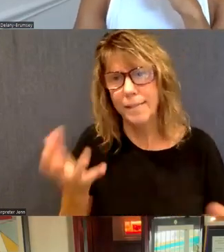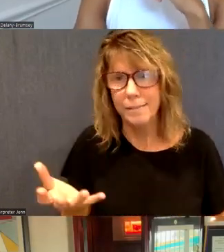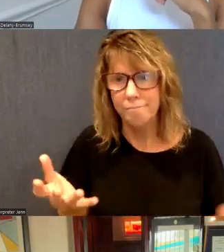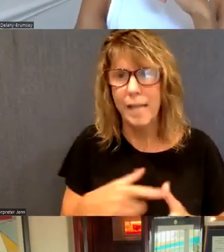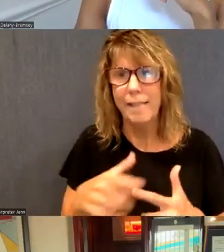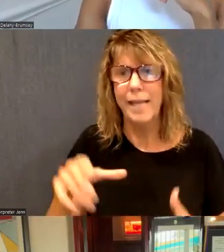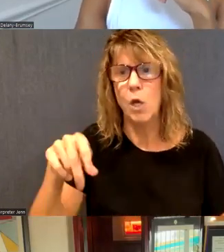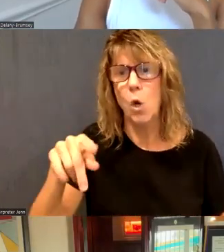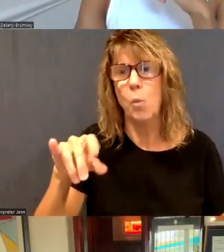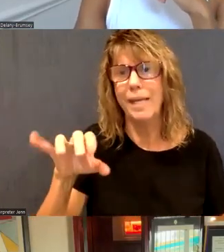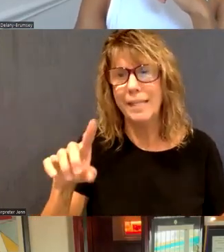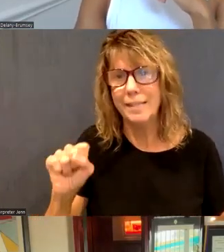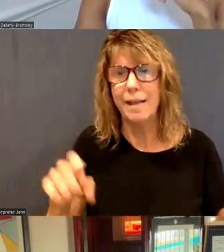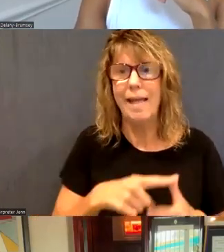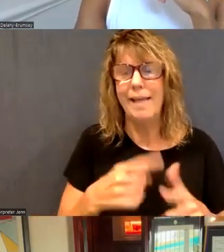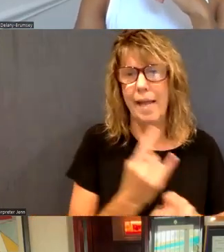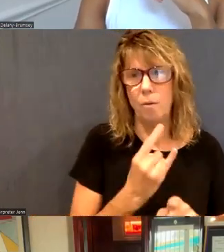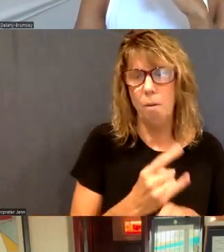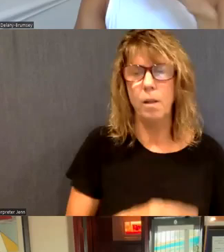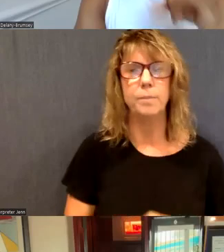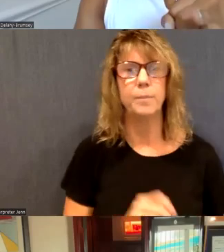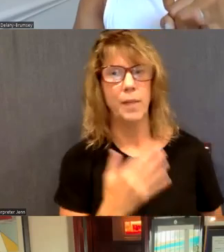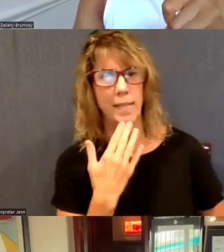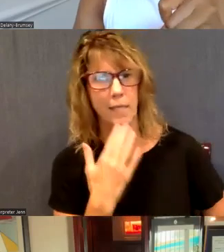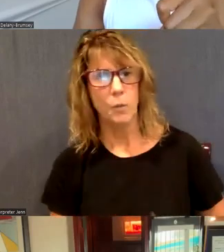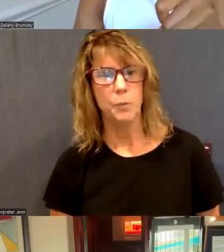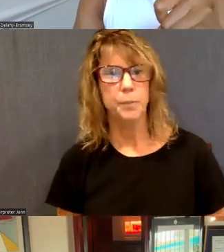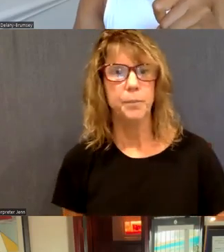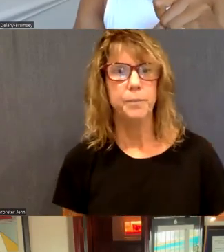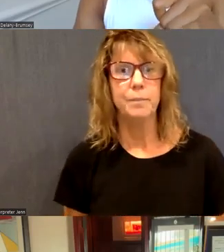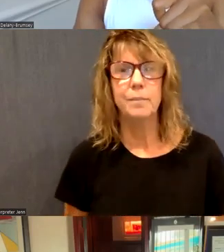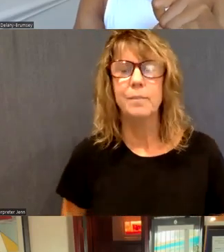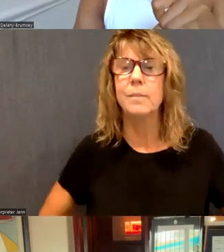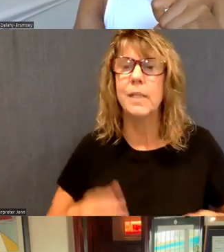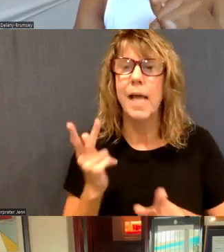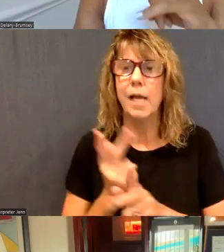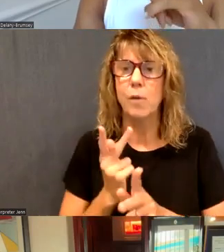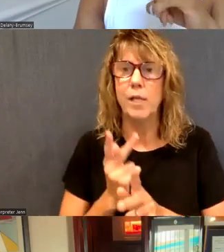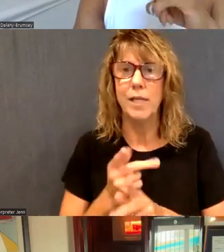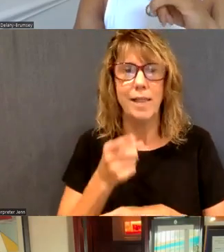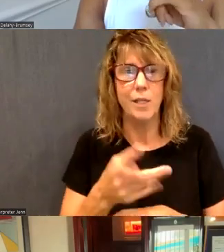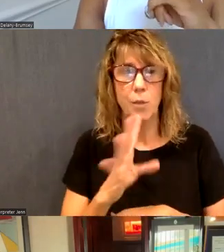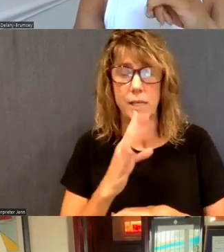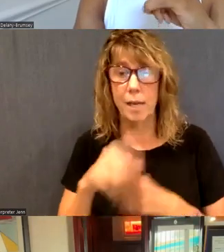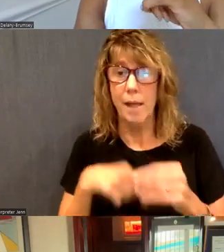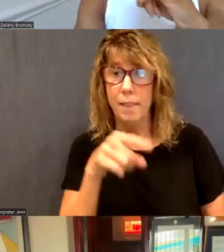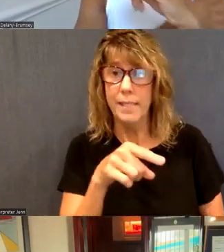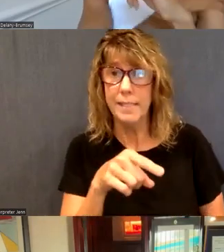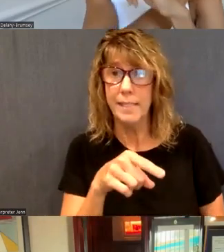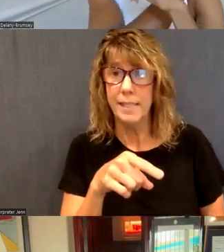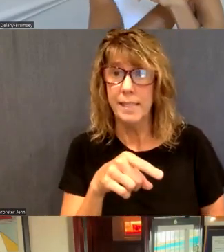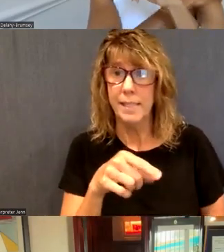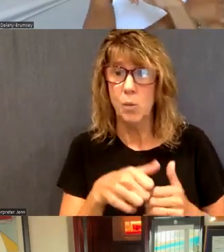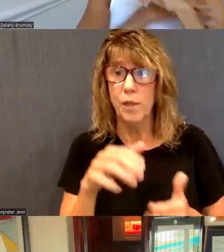opiates and alcohol. Oh, thank you. Um, and then congratulations on this coming forward. you want to talk a little bit about this book with